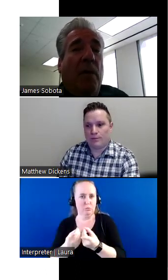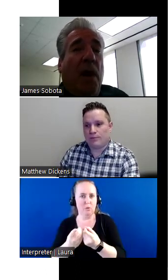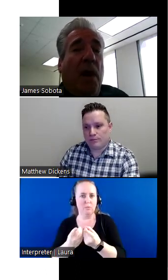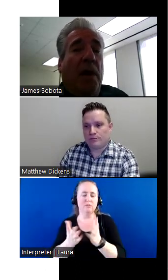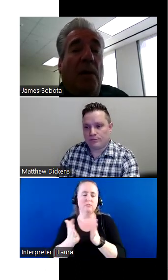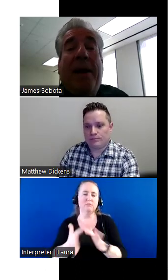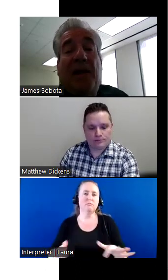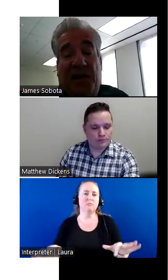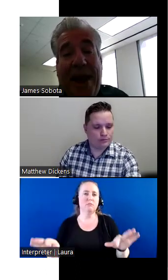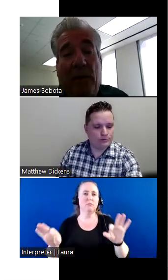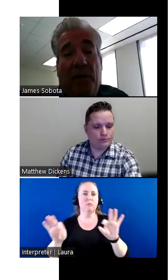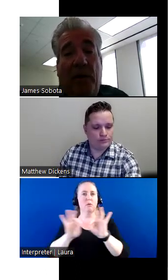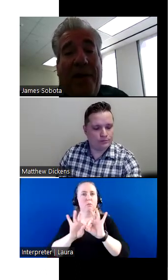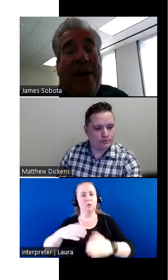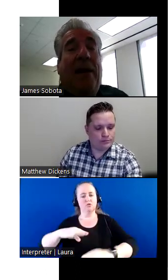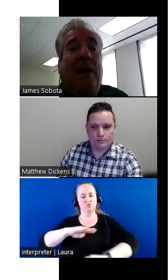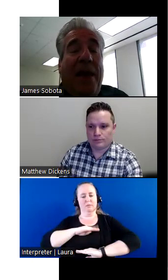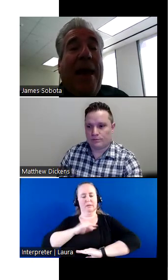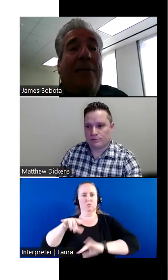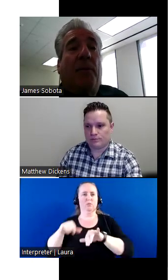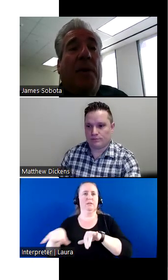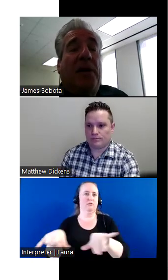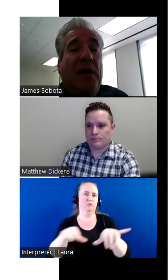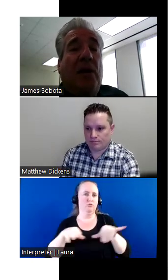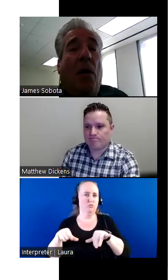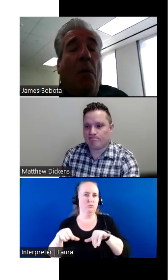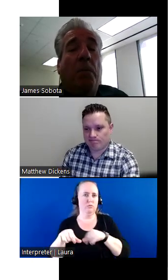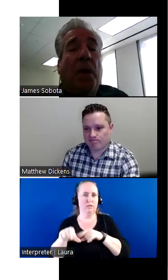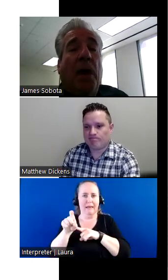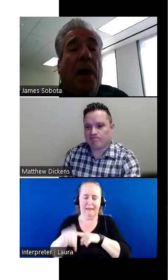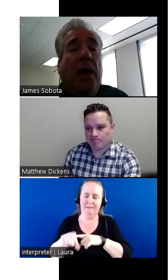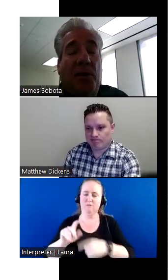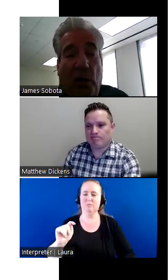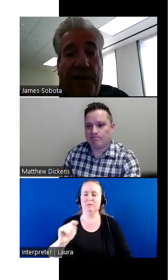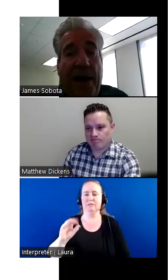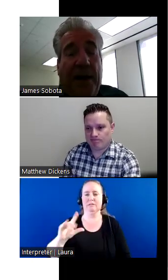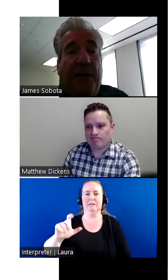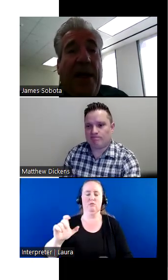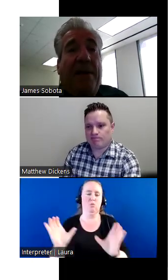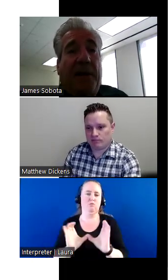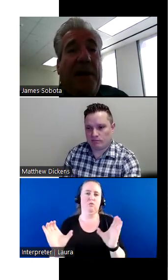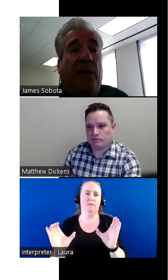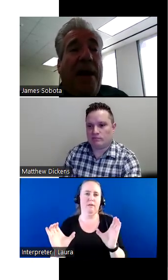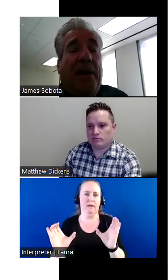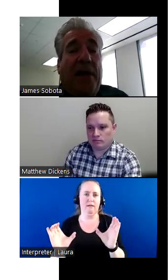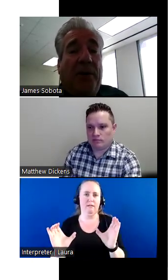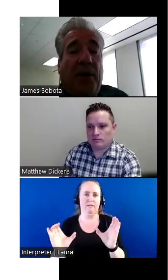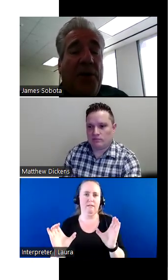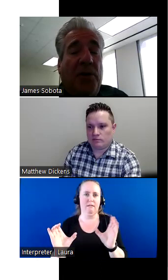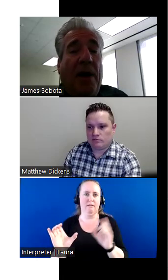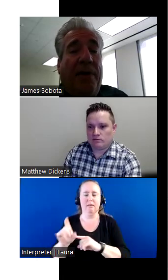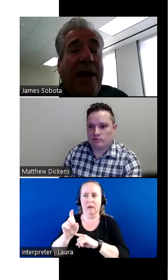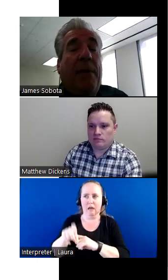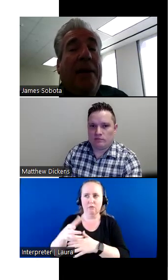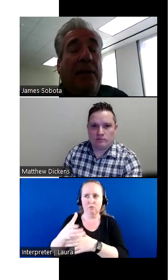important to meet the standards. They they they have to be TCAL certified and they have to take, you they have to get the